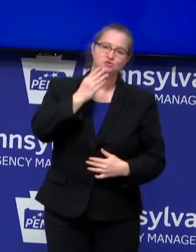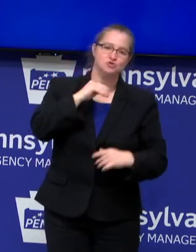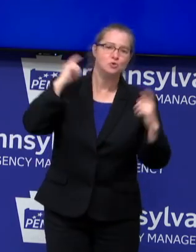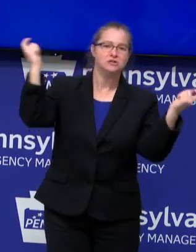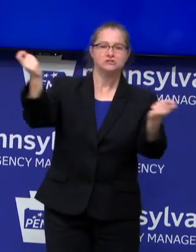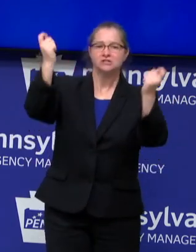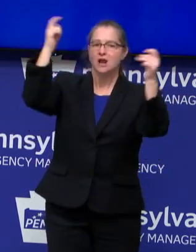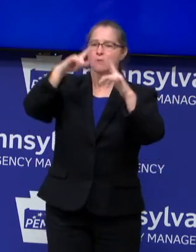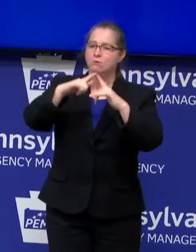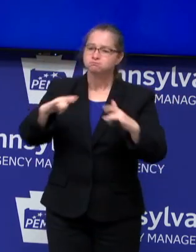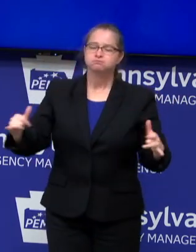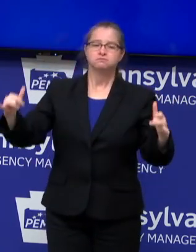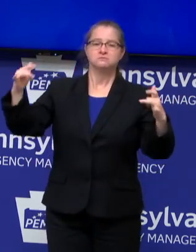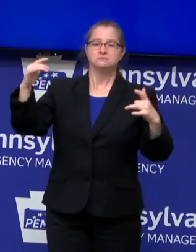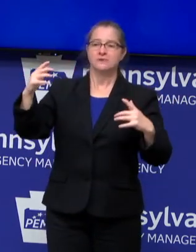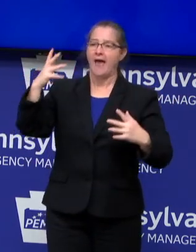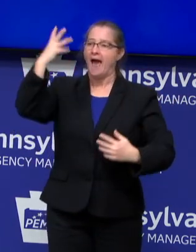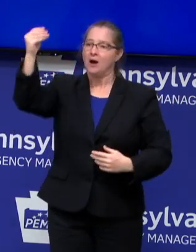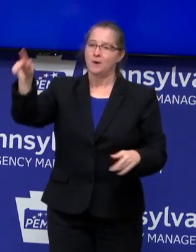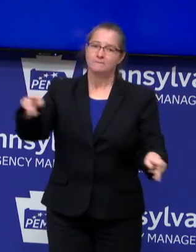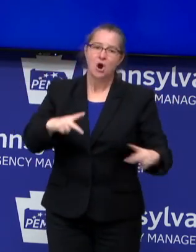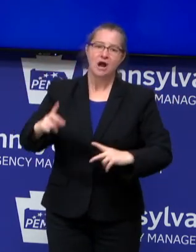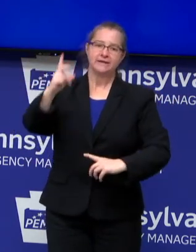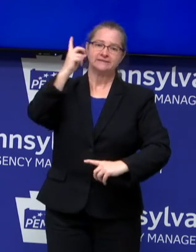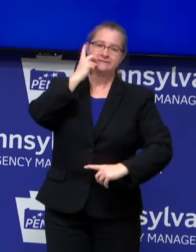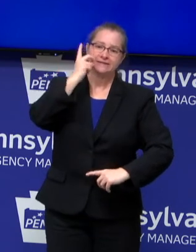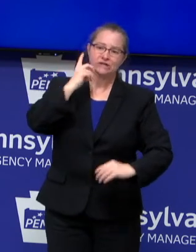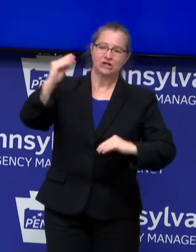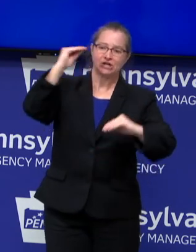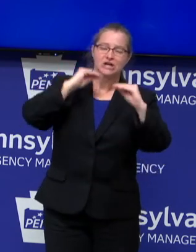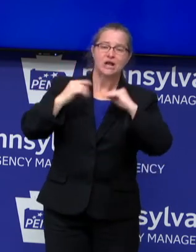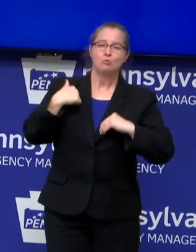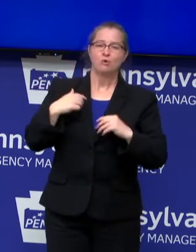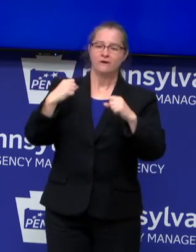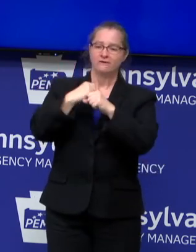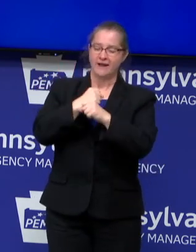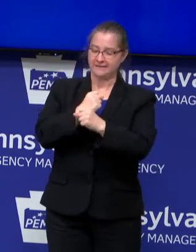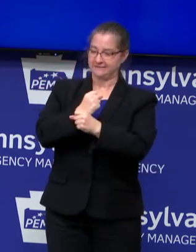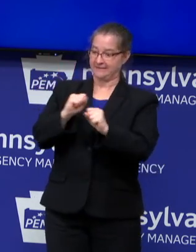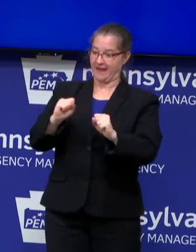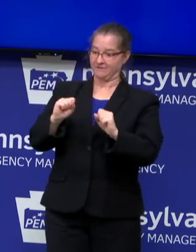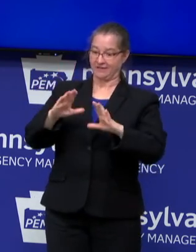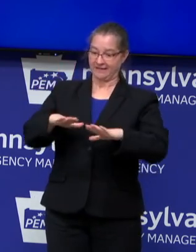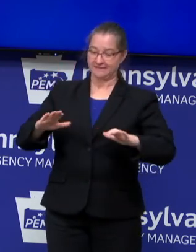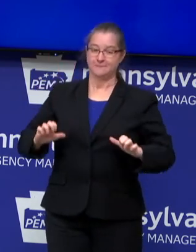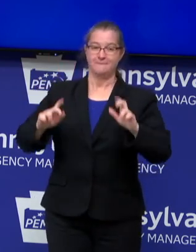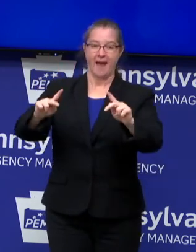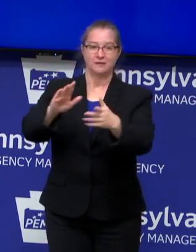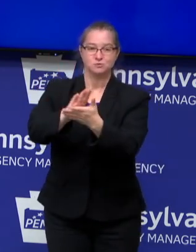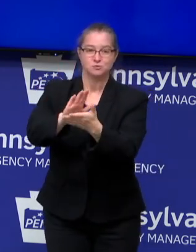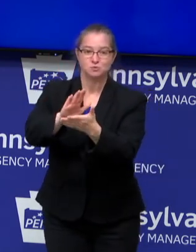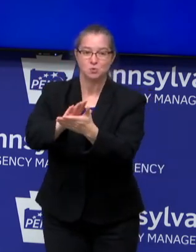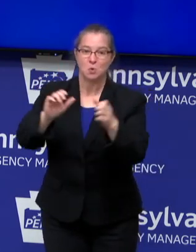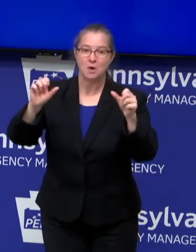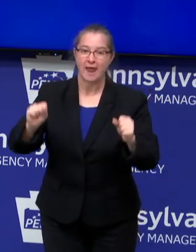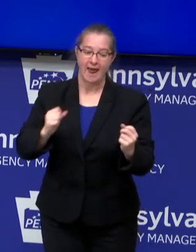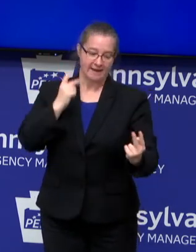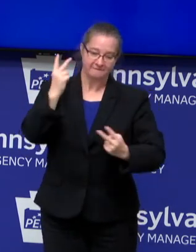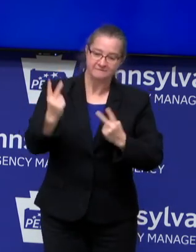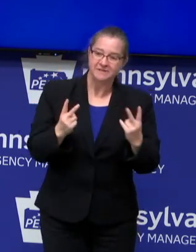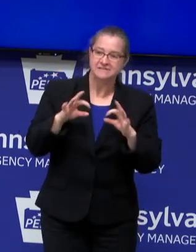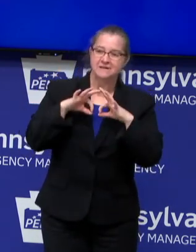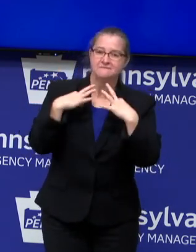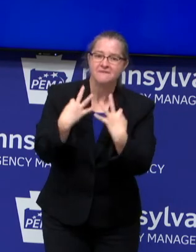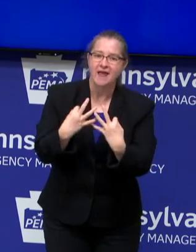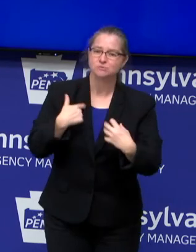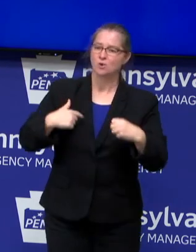parties, dinners out. We're fighting for the safety to get our kids back into classrooms and visit our families. We're fighting